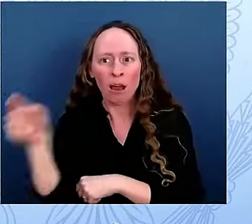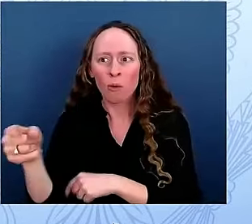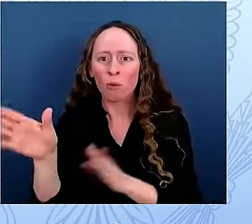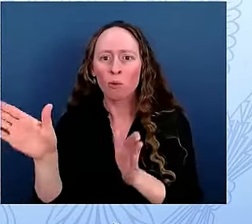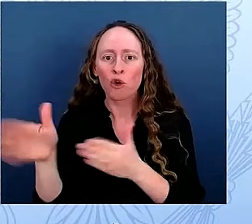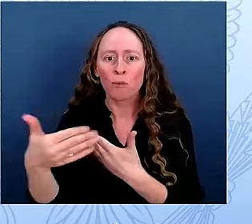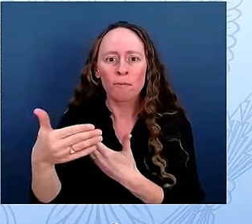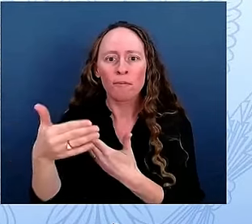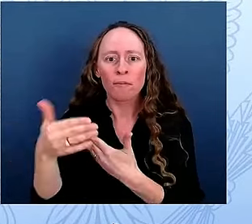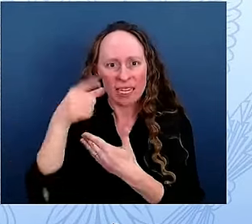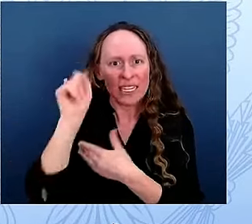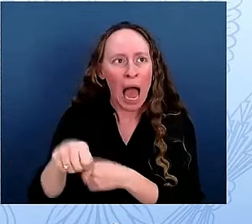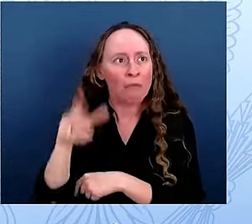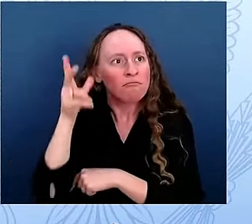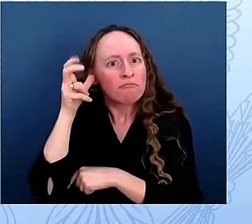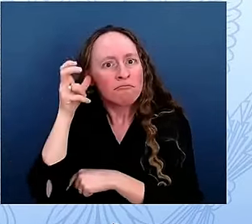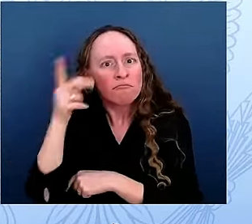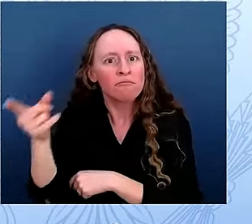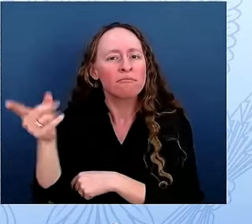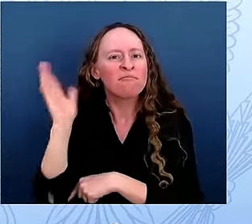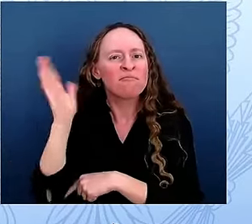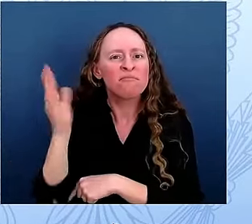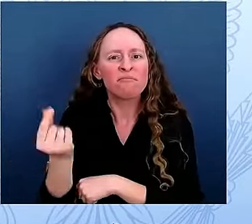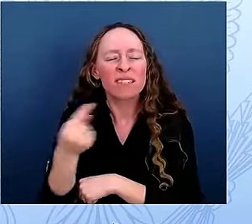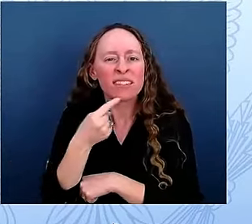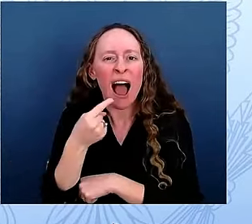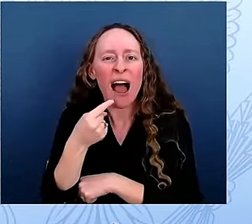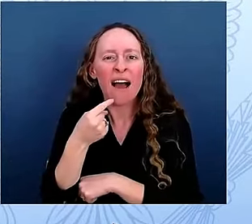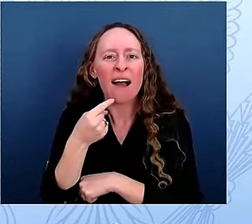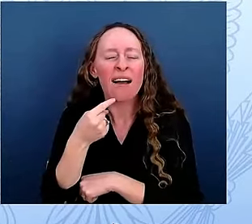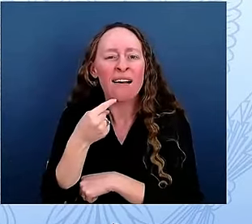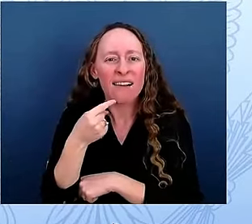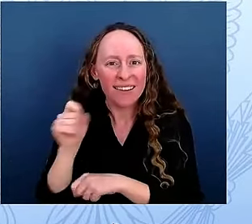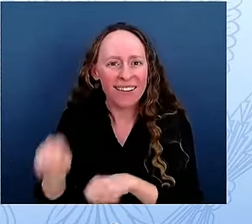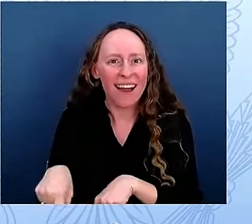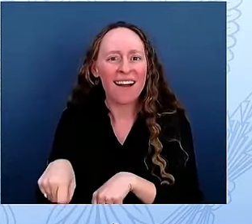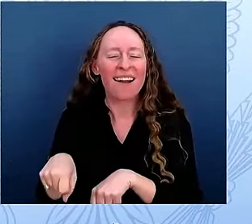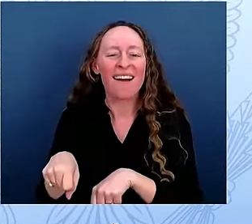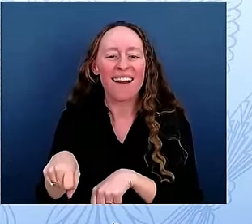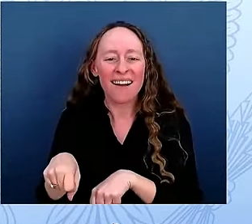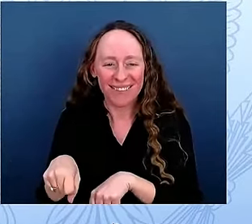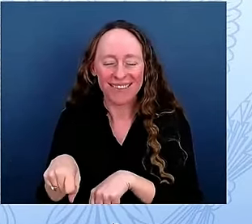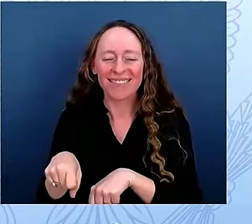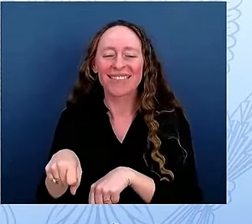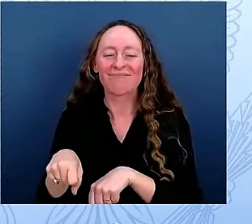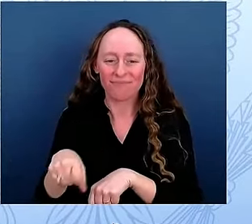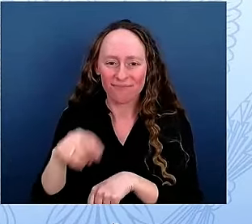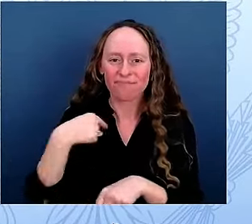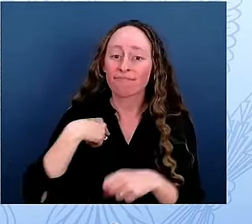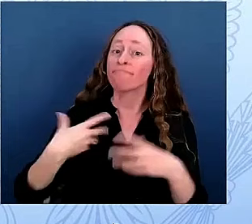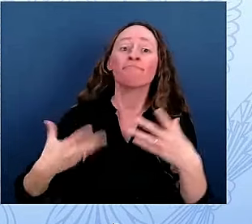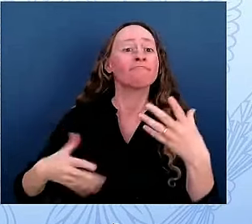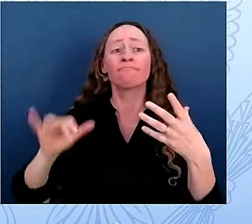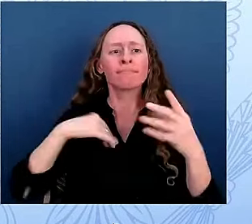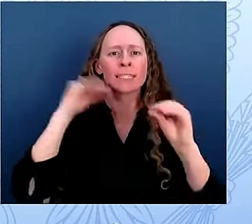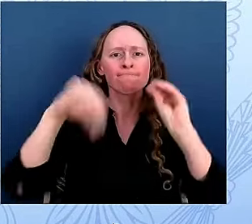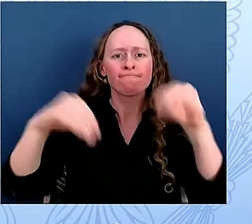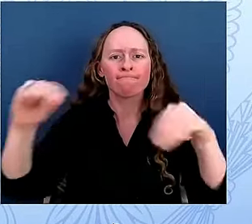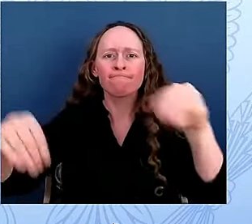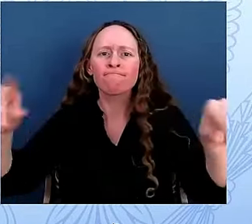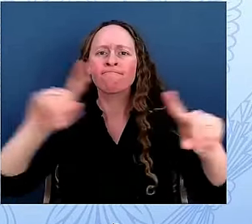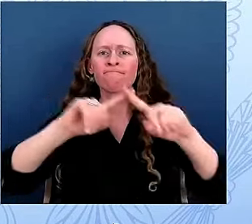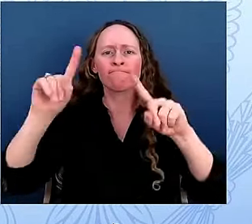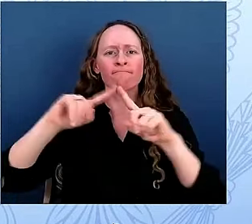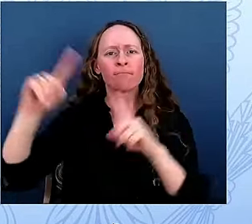you can read about what you see in each of the rooms for you visual learners. So one of my favorite